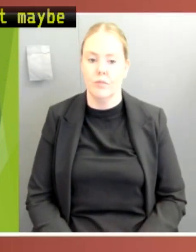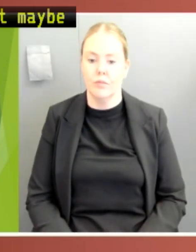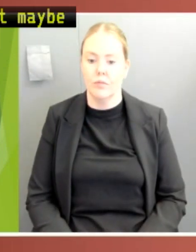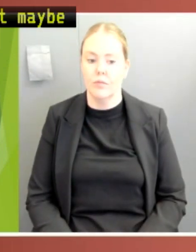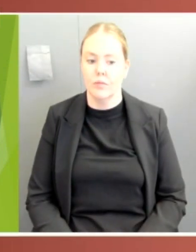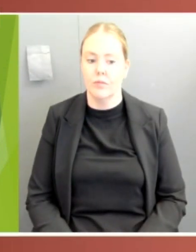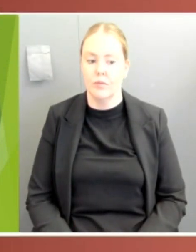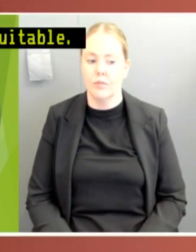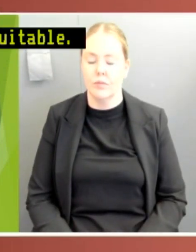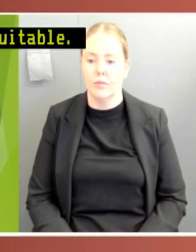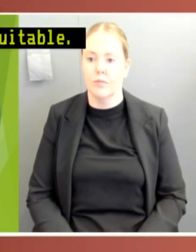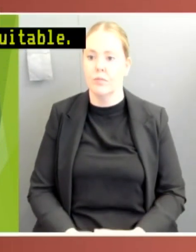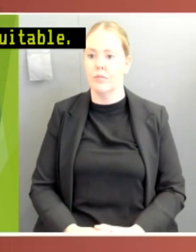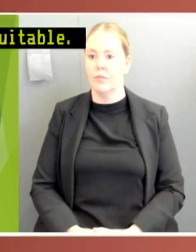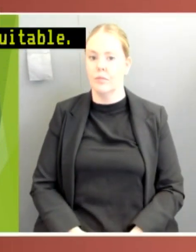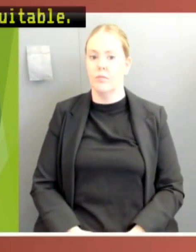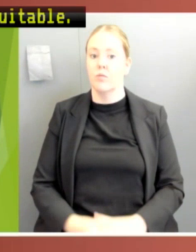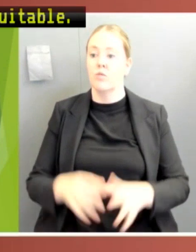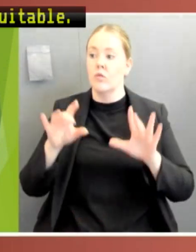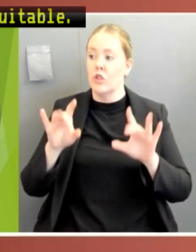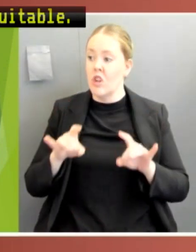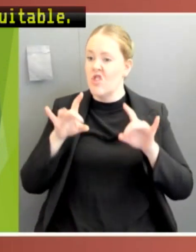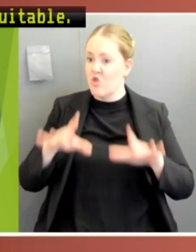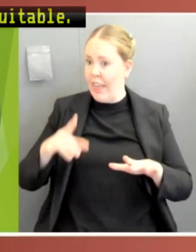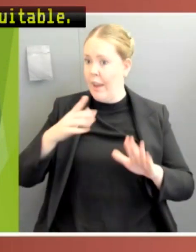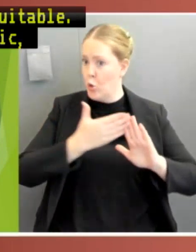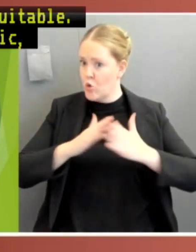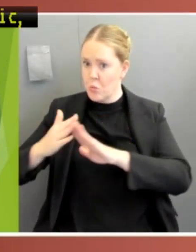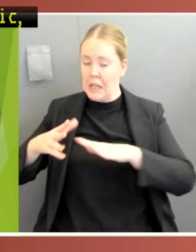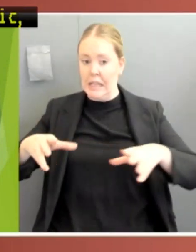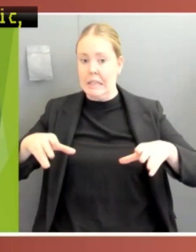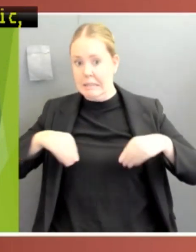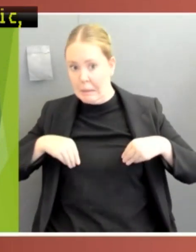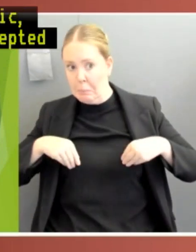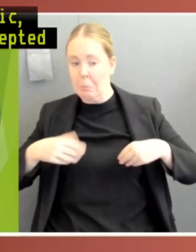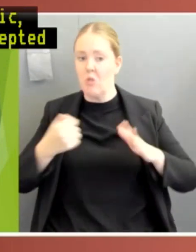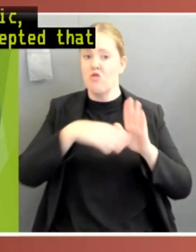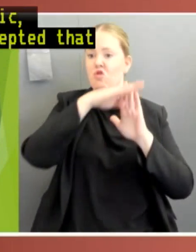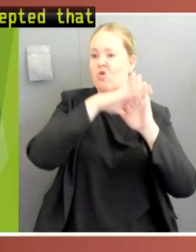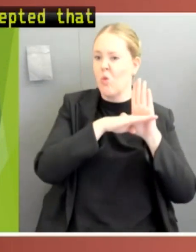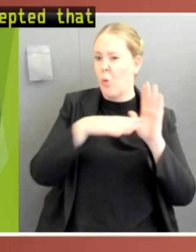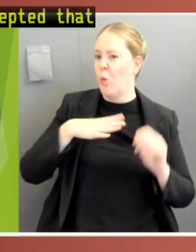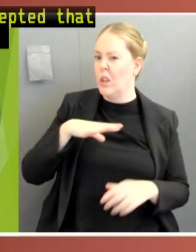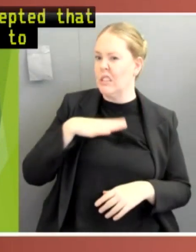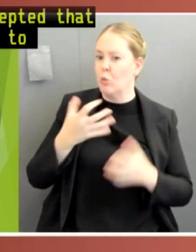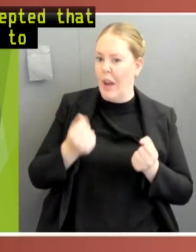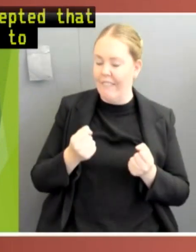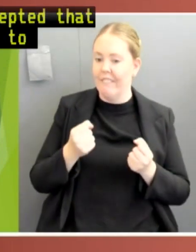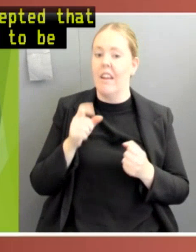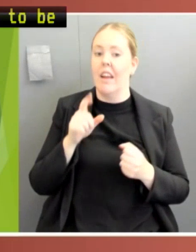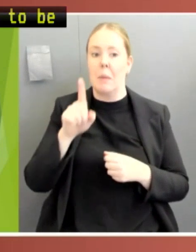pandemic, Australian parliaments accepted that standing orders would need to be suspended to facilitate the expedited debate and passage of key legislation.